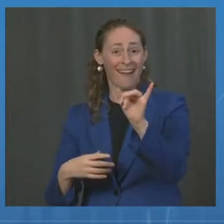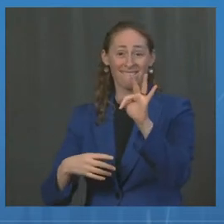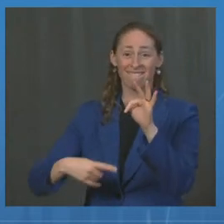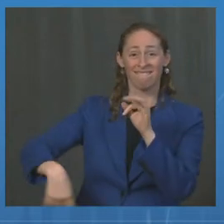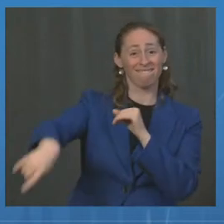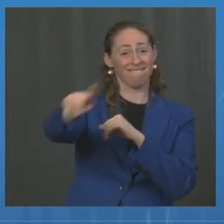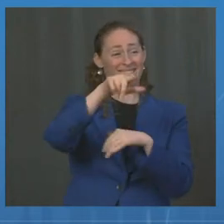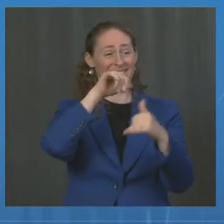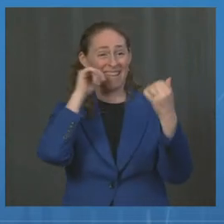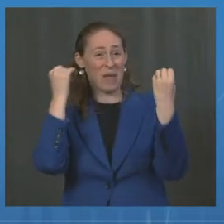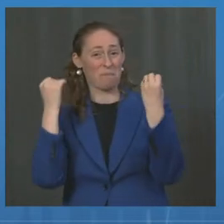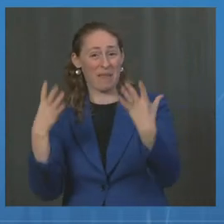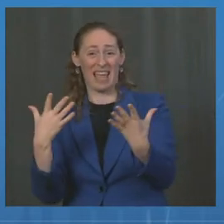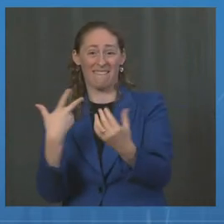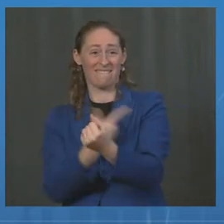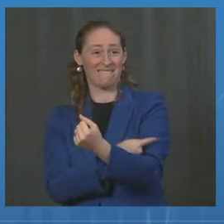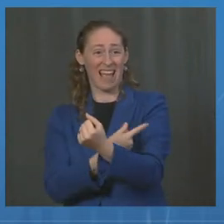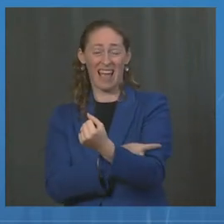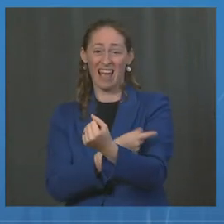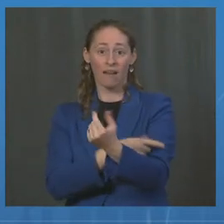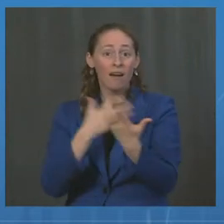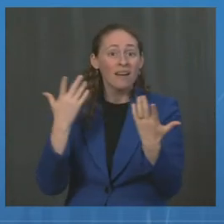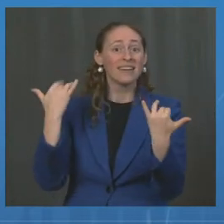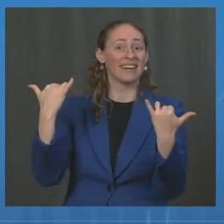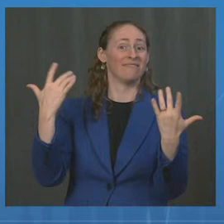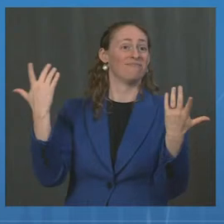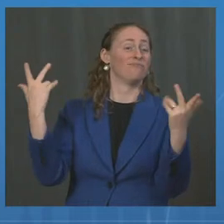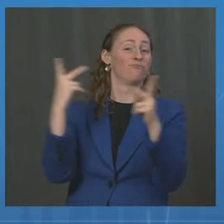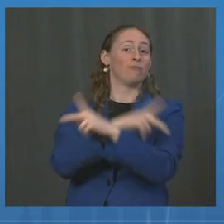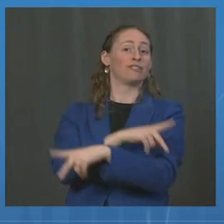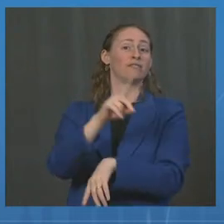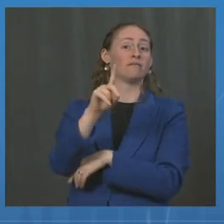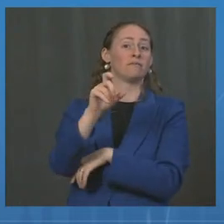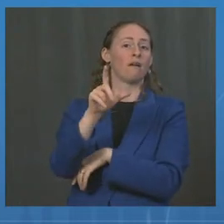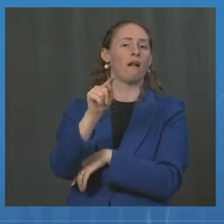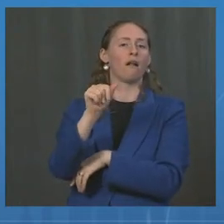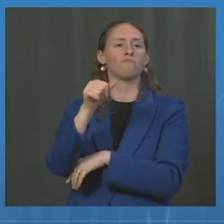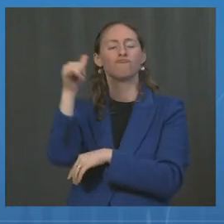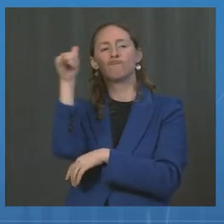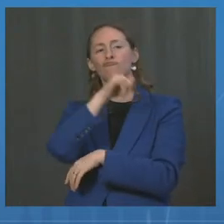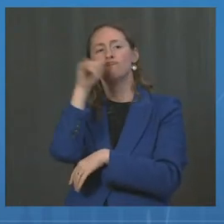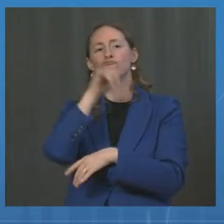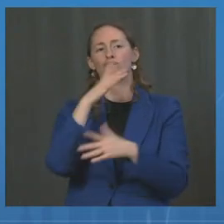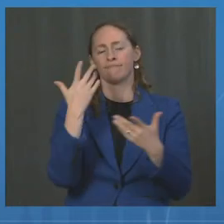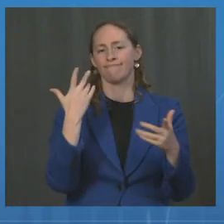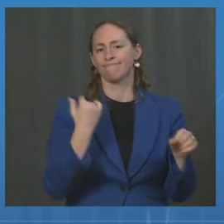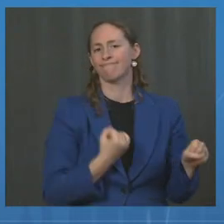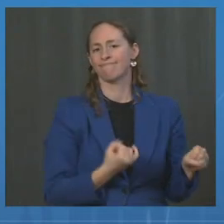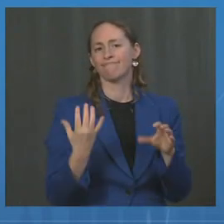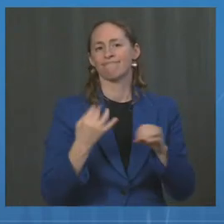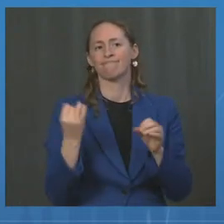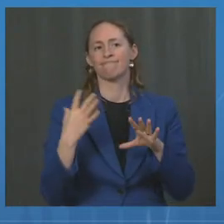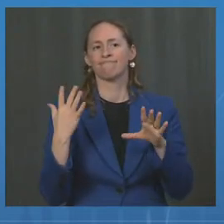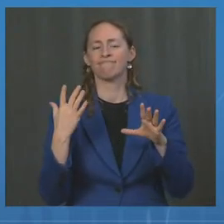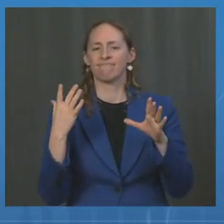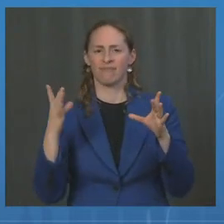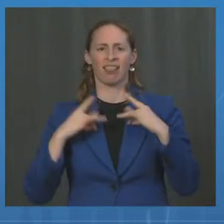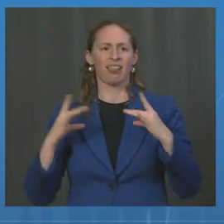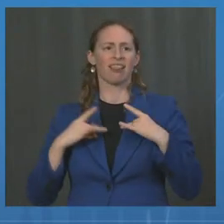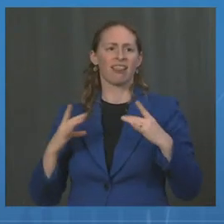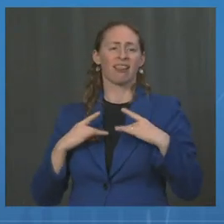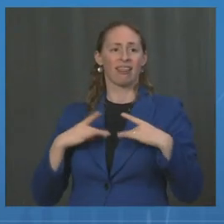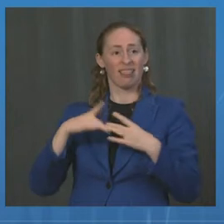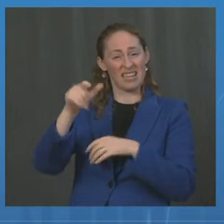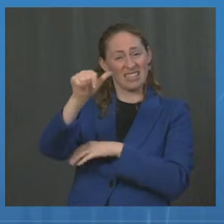rapid spread of the Delta variant, cases for children and adolescents 17 and under increased by nearly tenfold, which